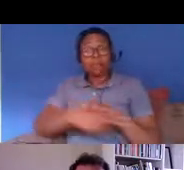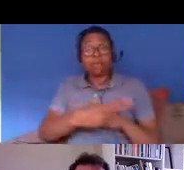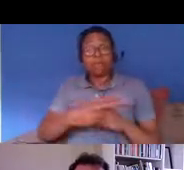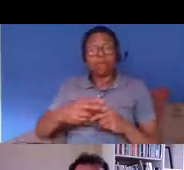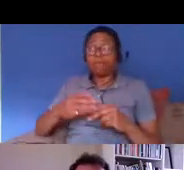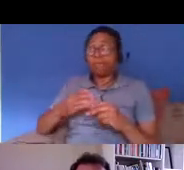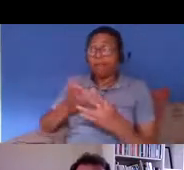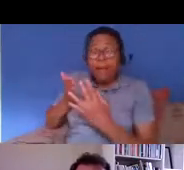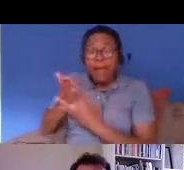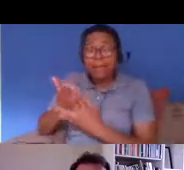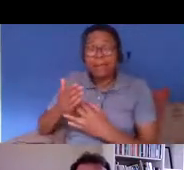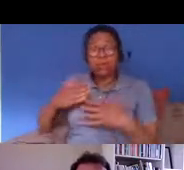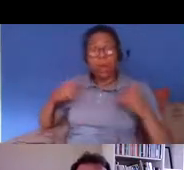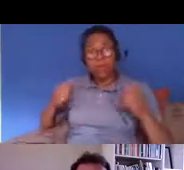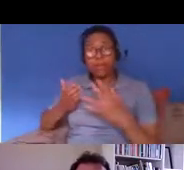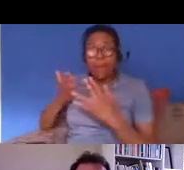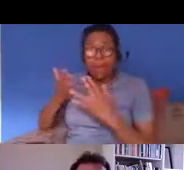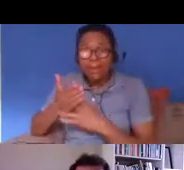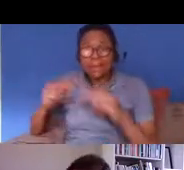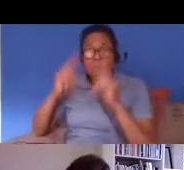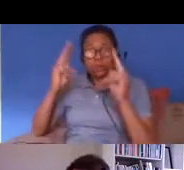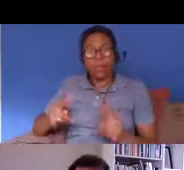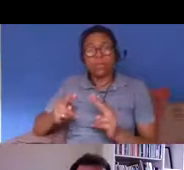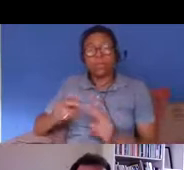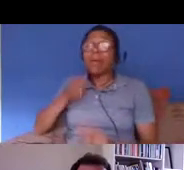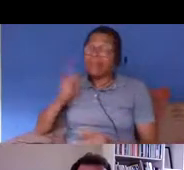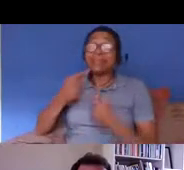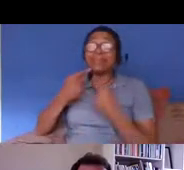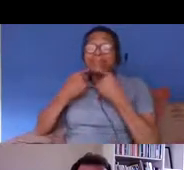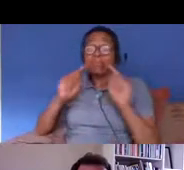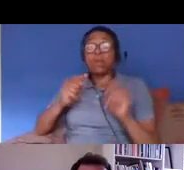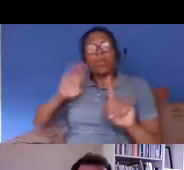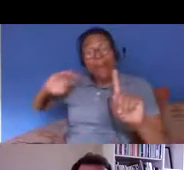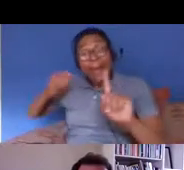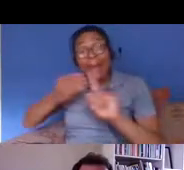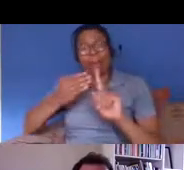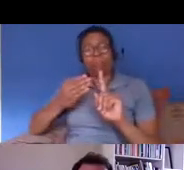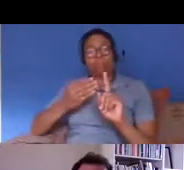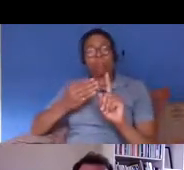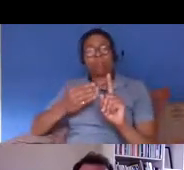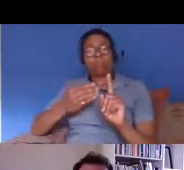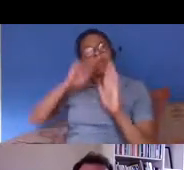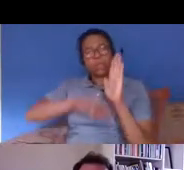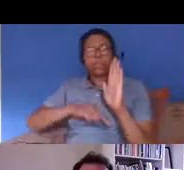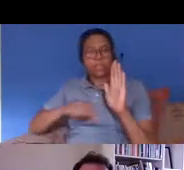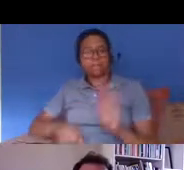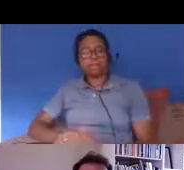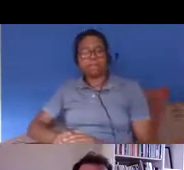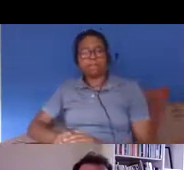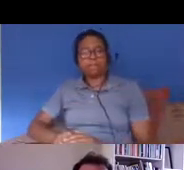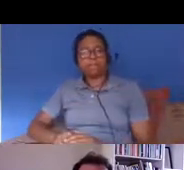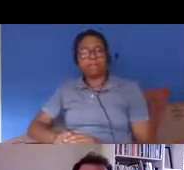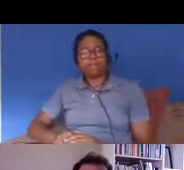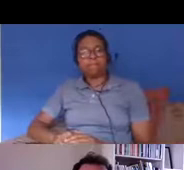the declared aim of the whole policy so it's it's no accident one of the really